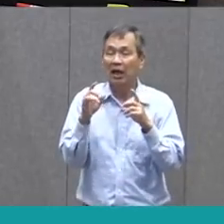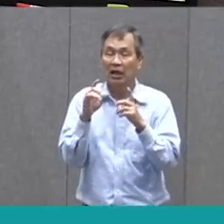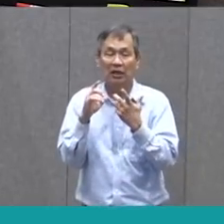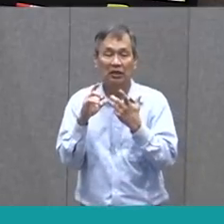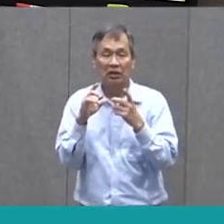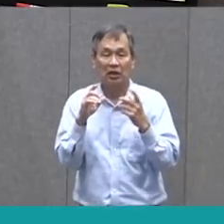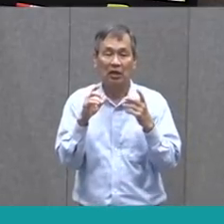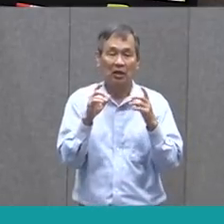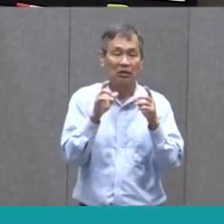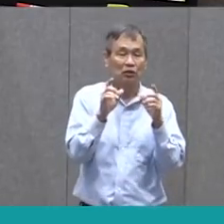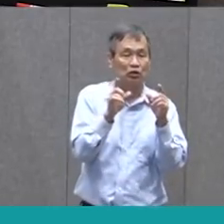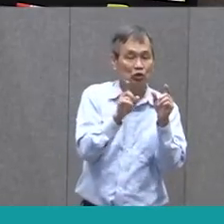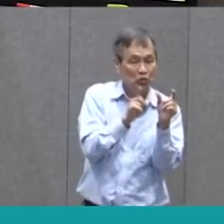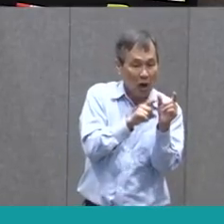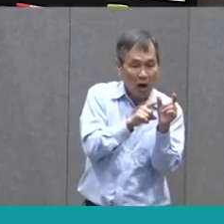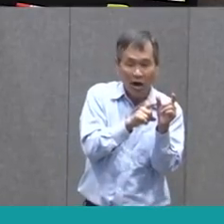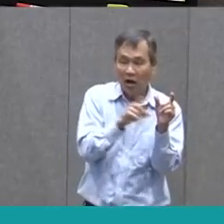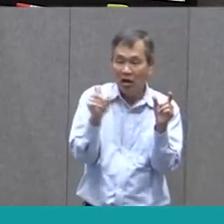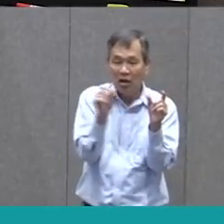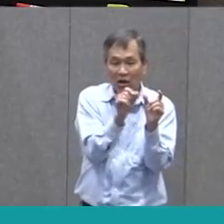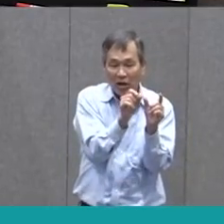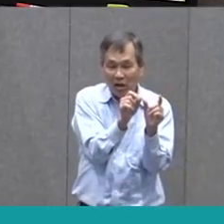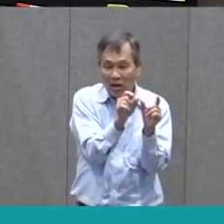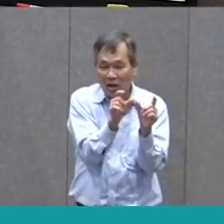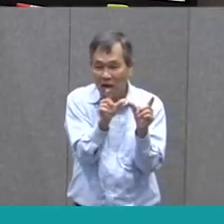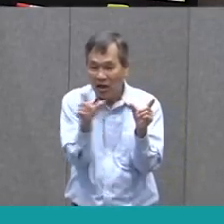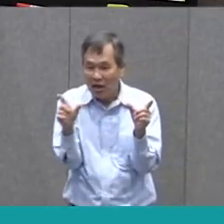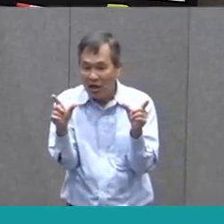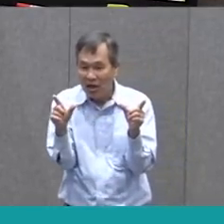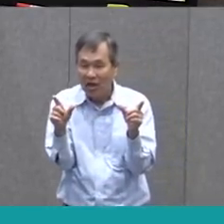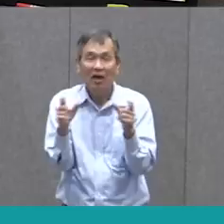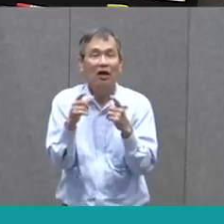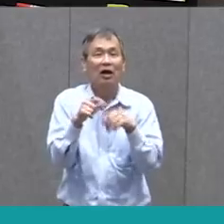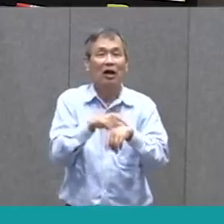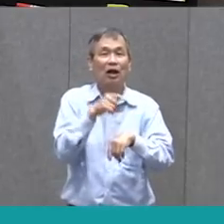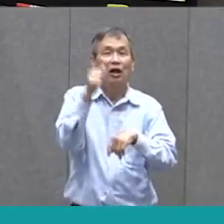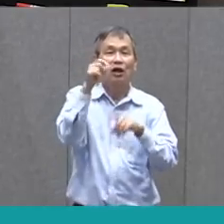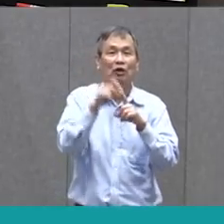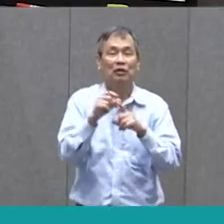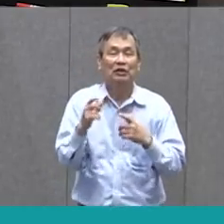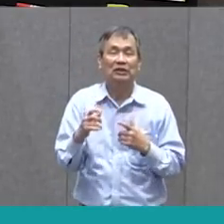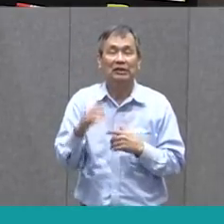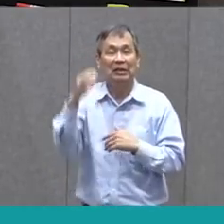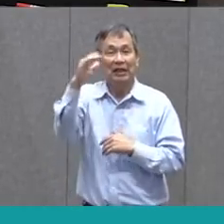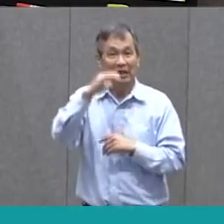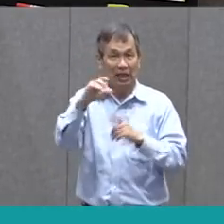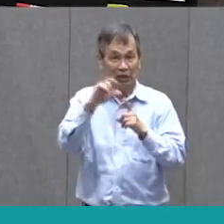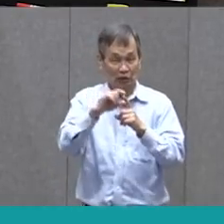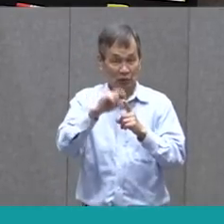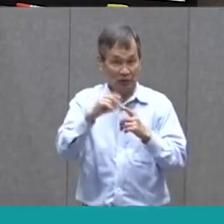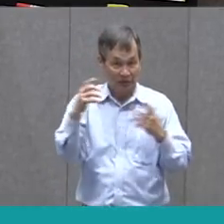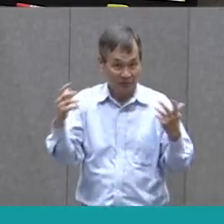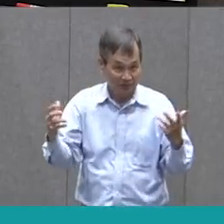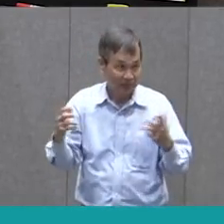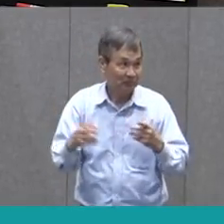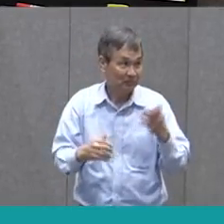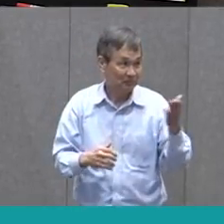words. And all of these words have at least two syllables. The next word I have for you is,